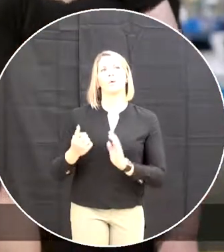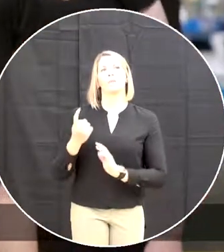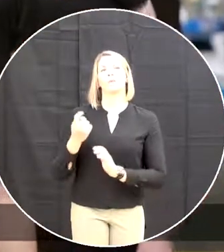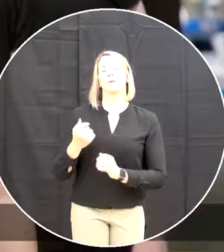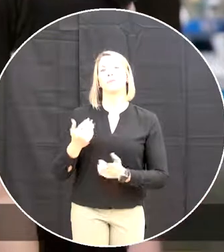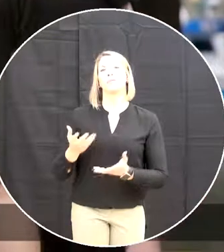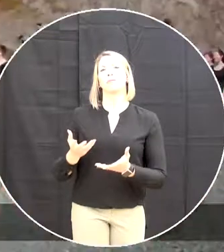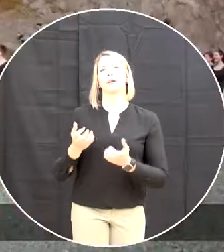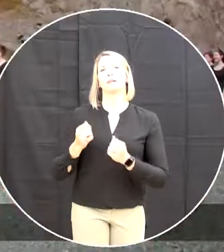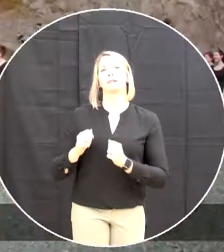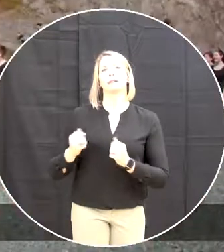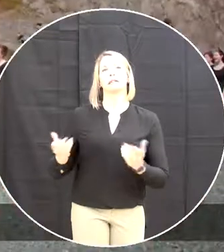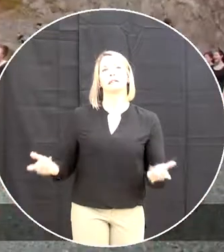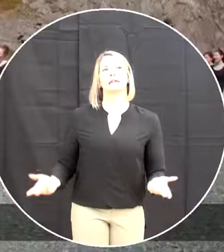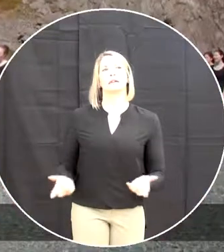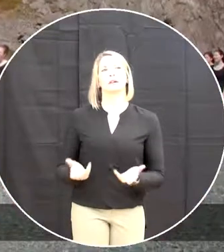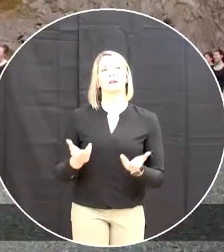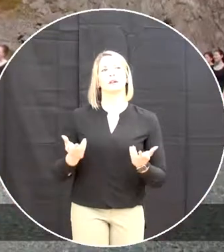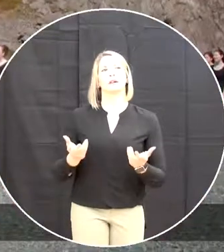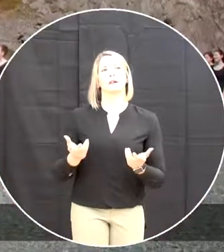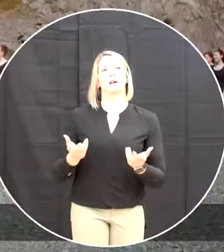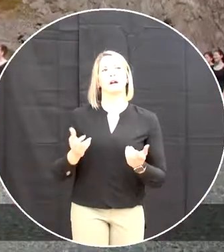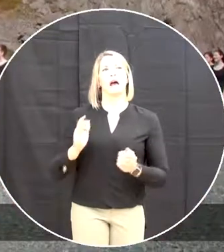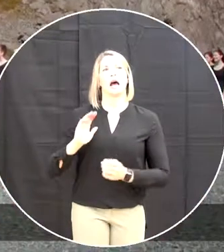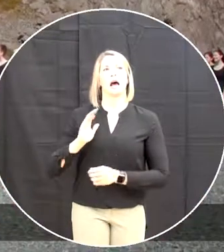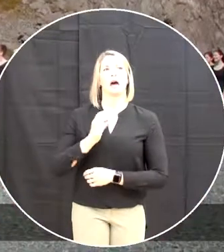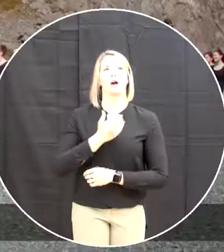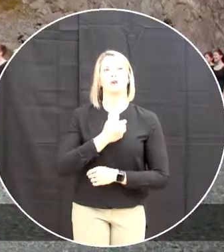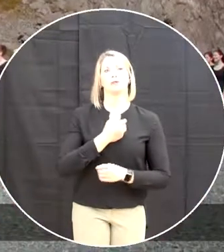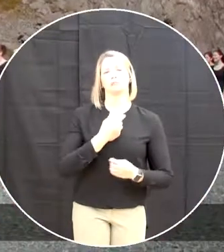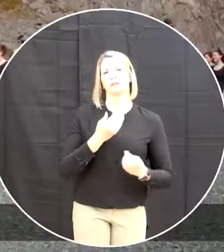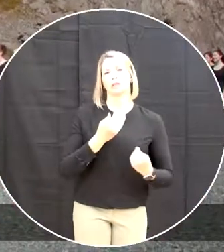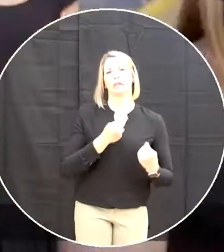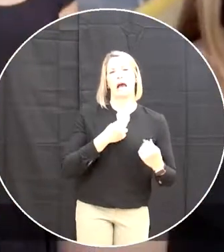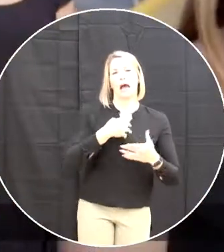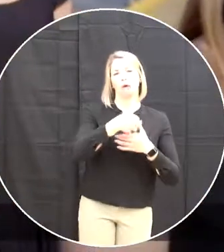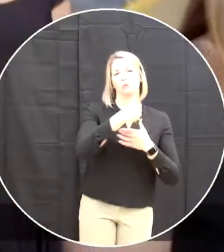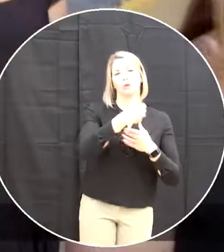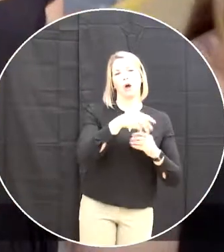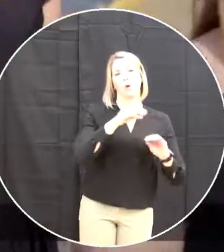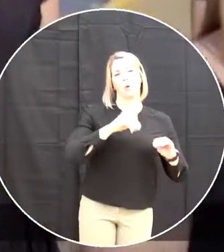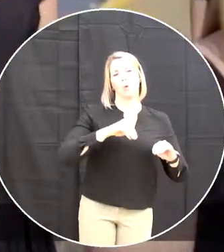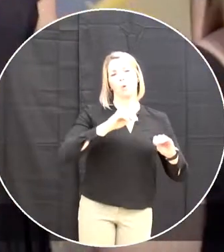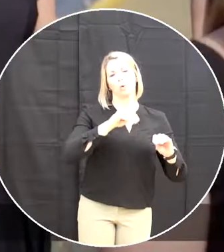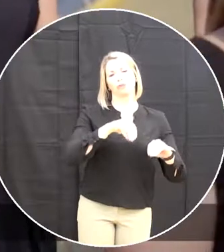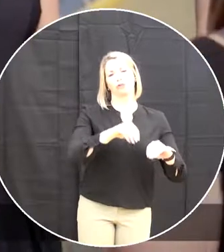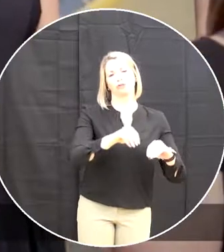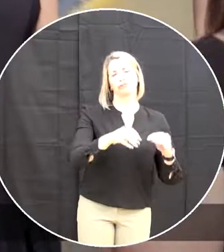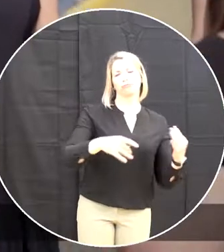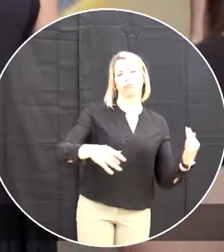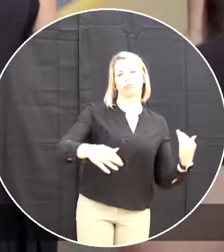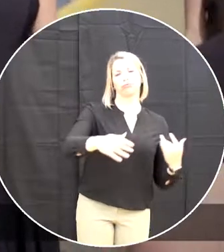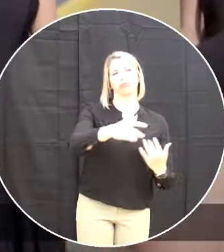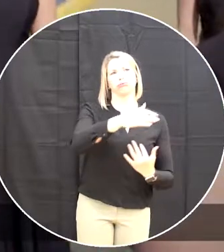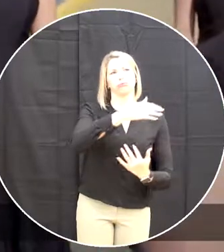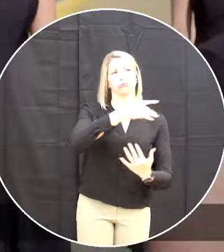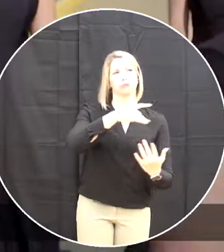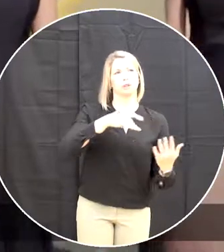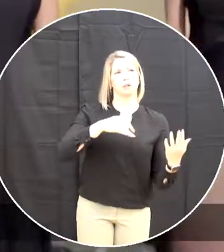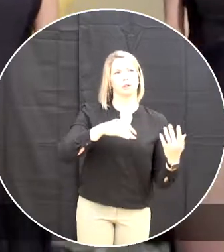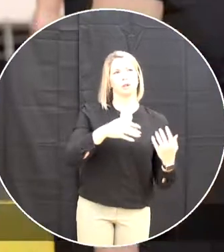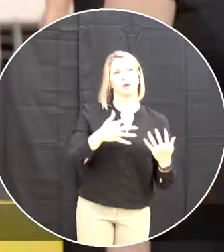way And on your storm we begs to go In